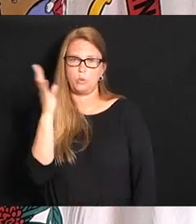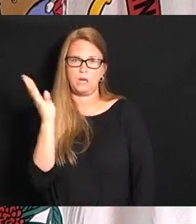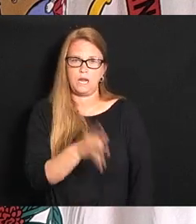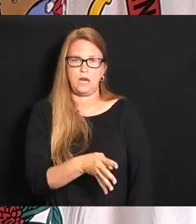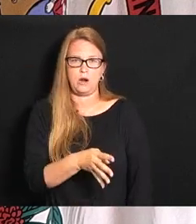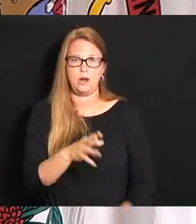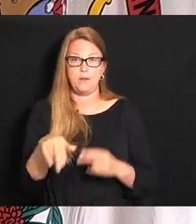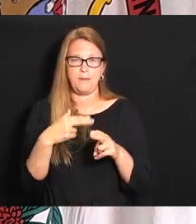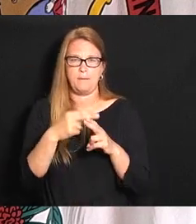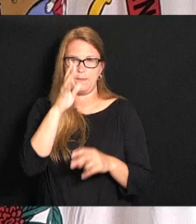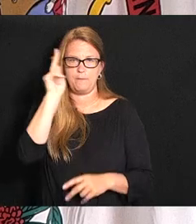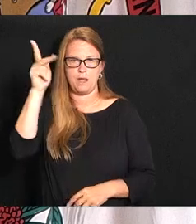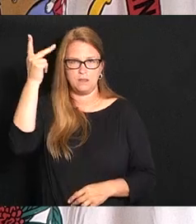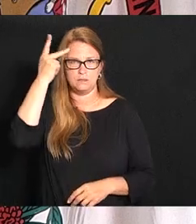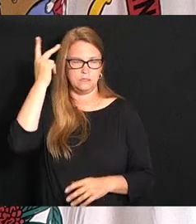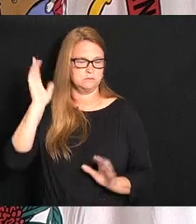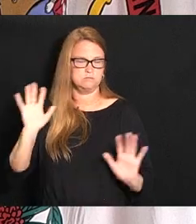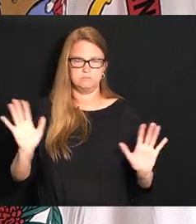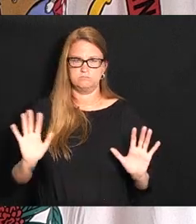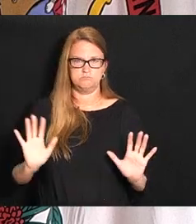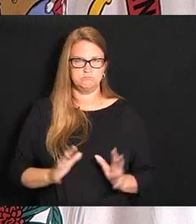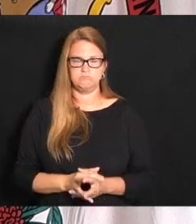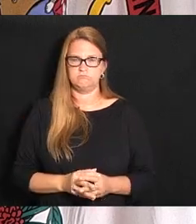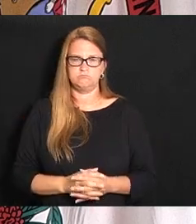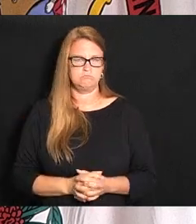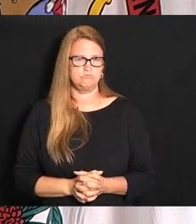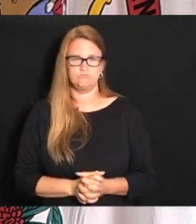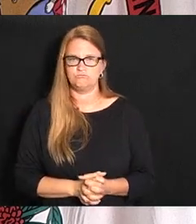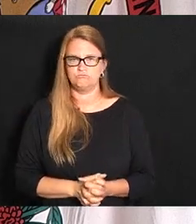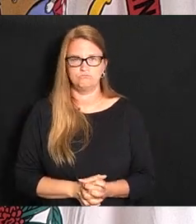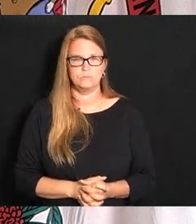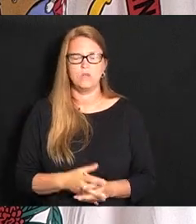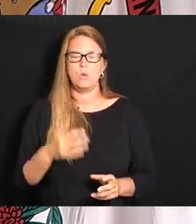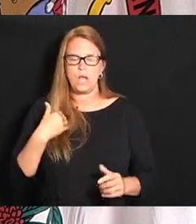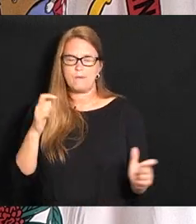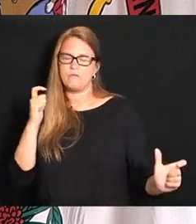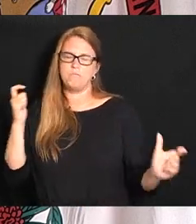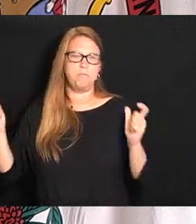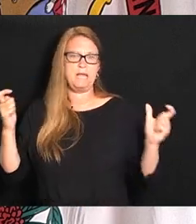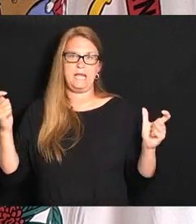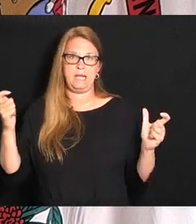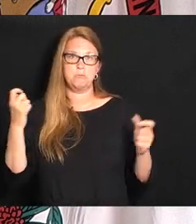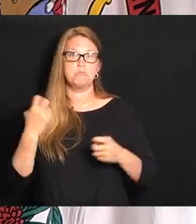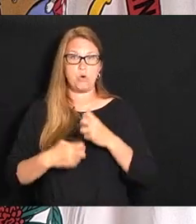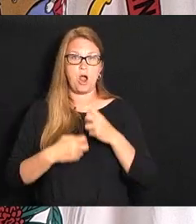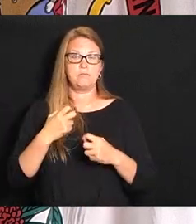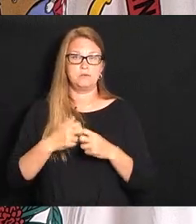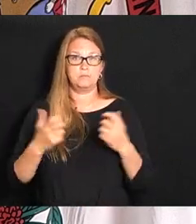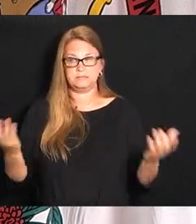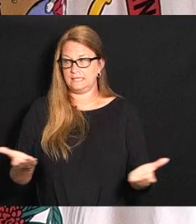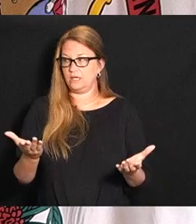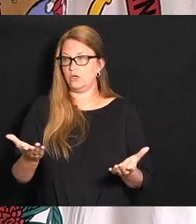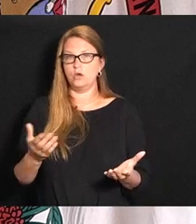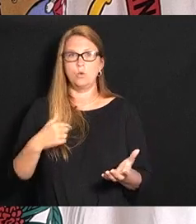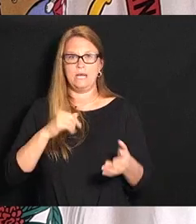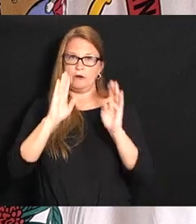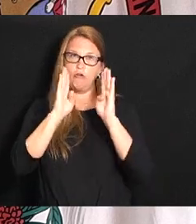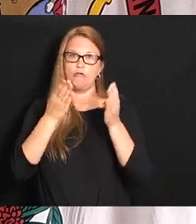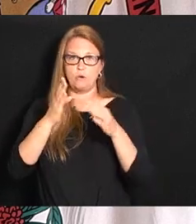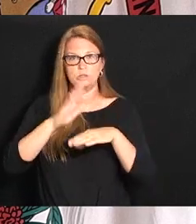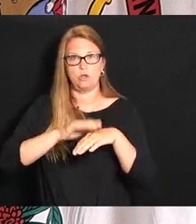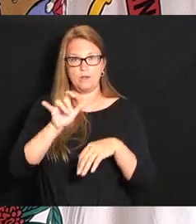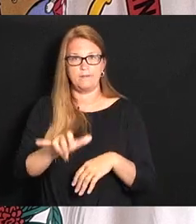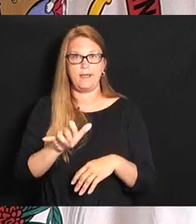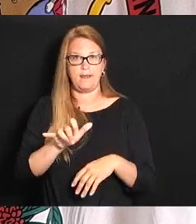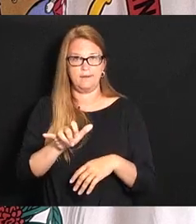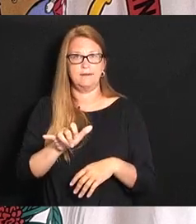political problem he never has you know we got big big big problems here and we best better get at